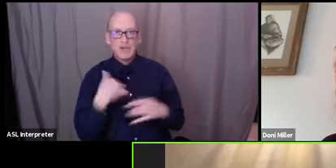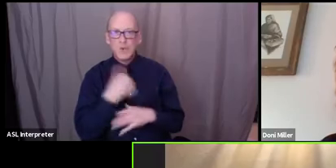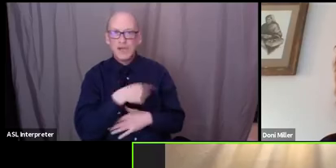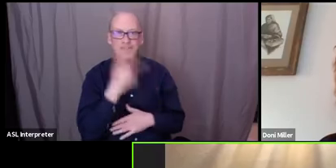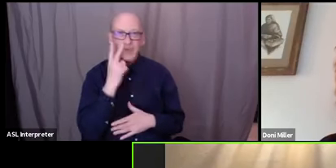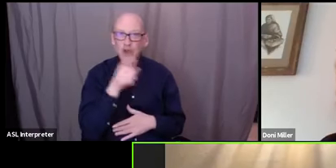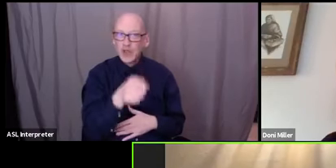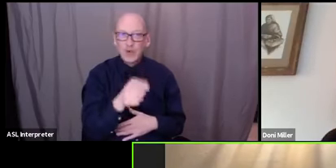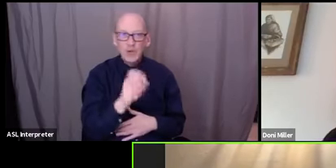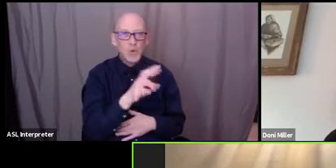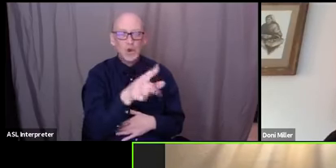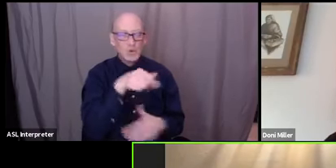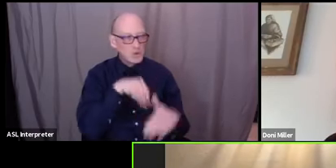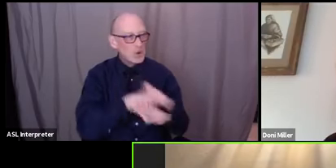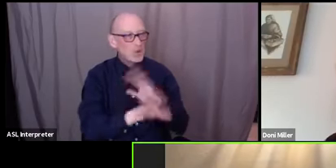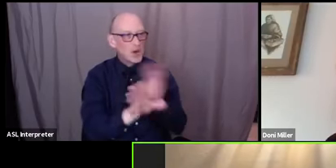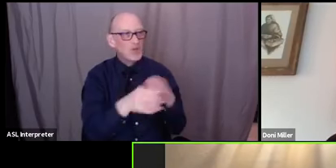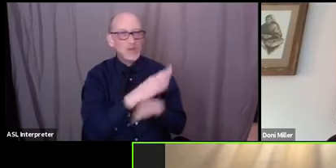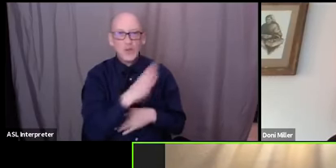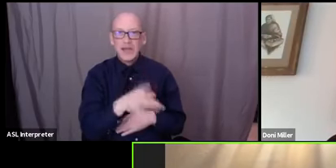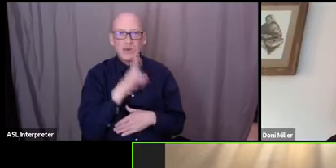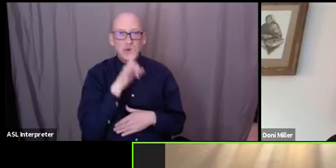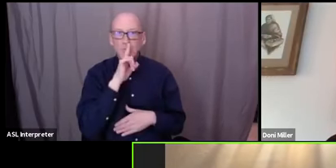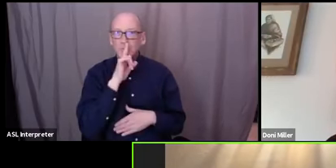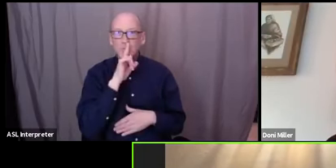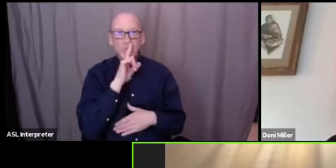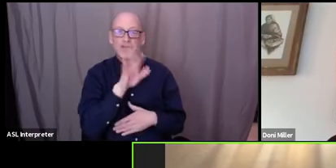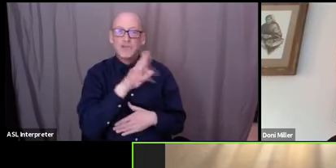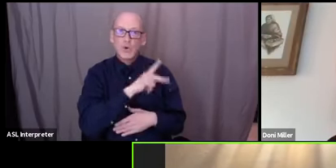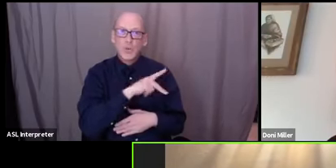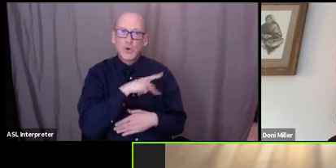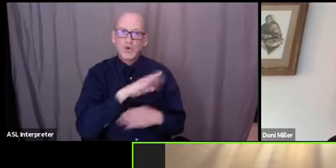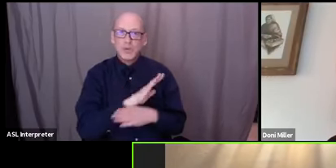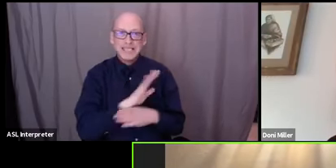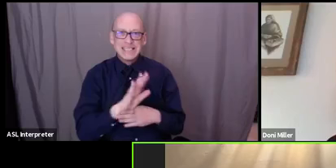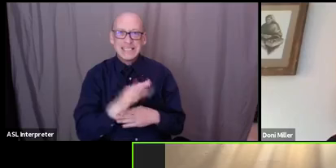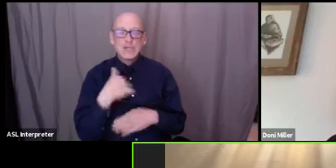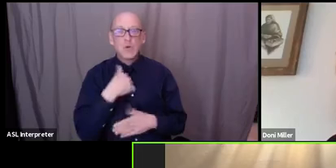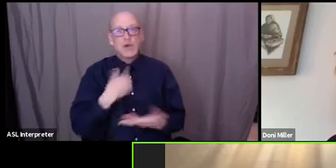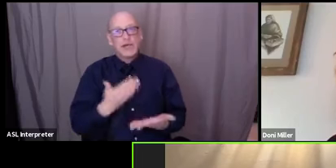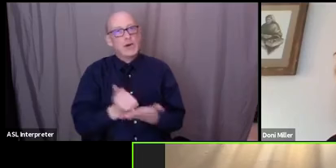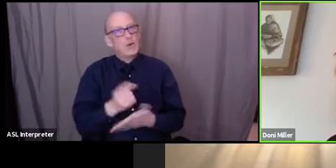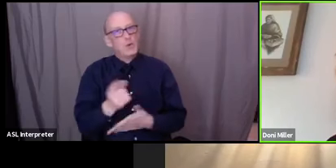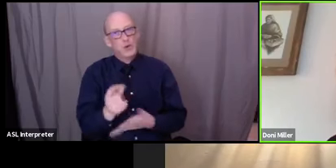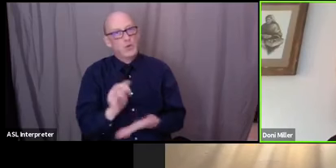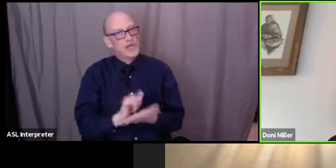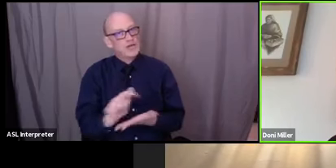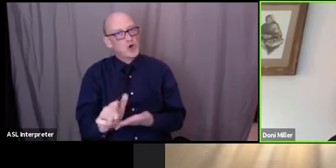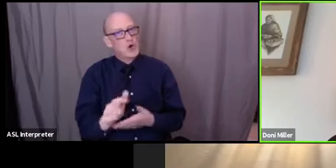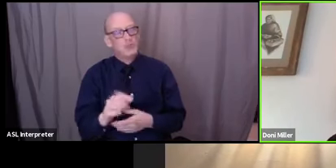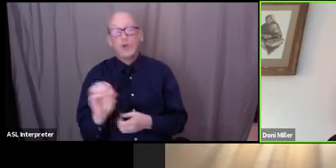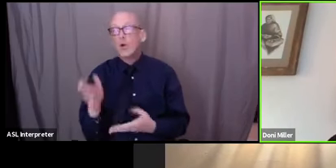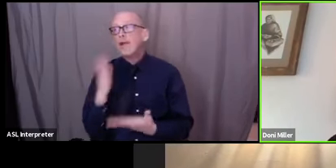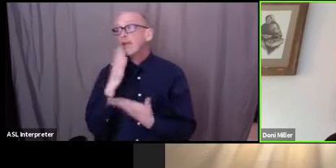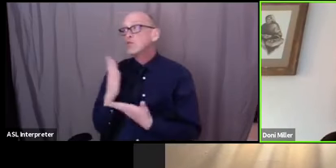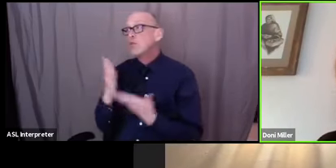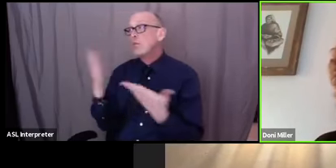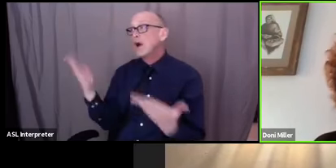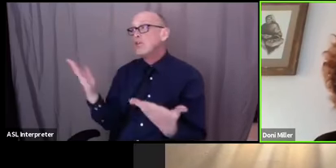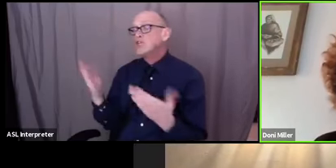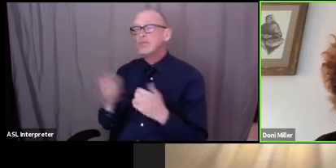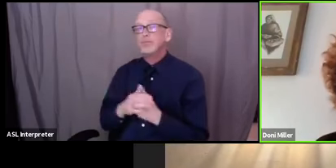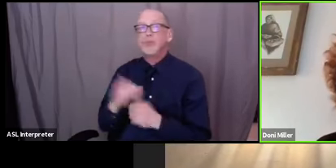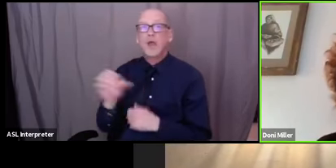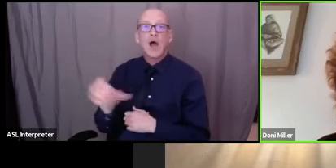came to the office um your personal business is your personal business we're just here to help you thank you so very much here's another